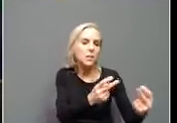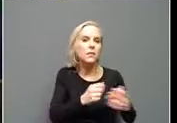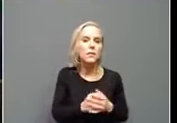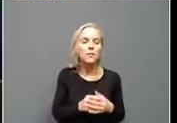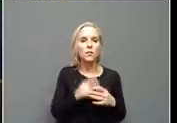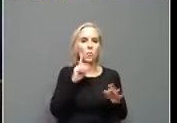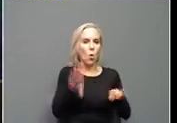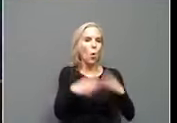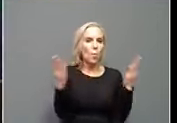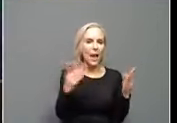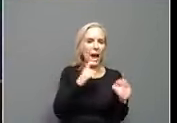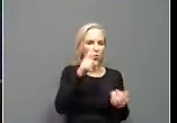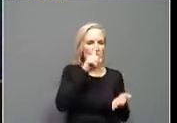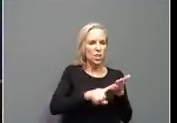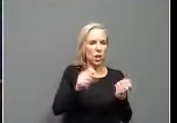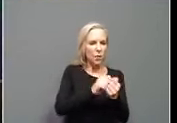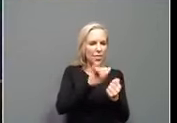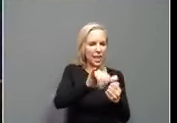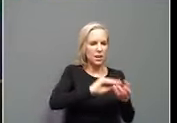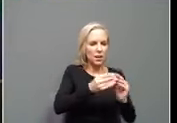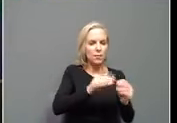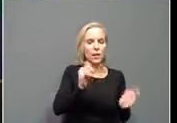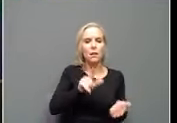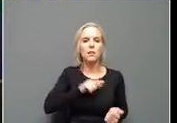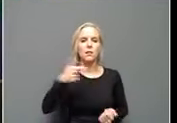number. Dr. Uh,